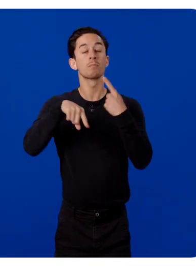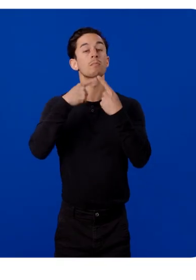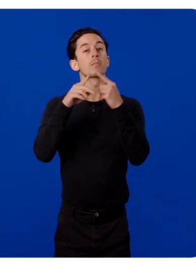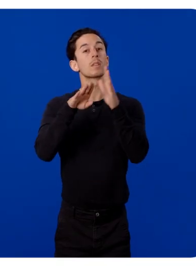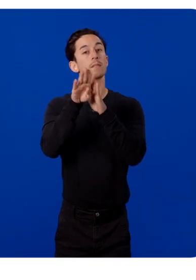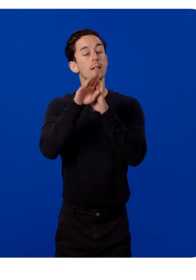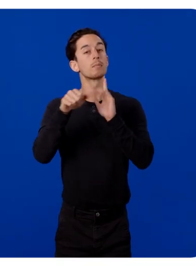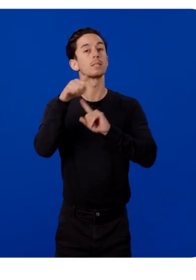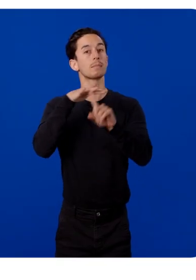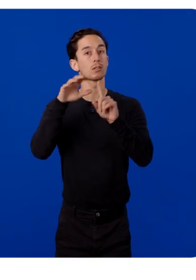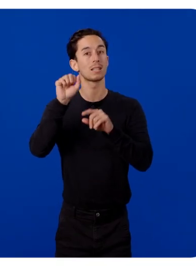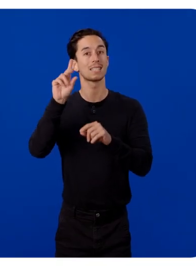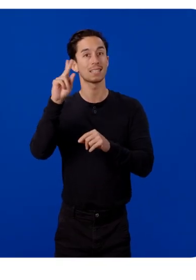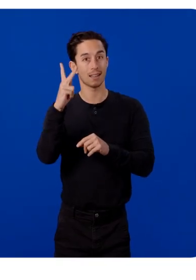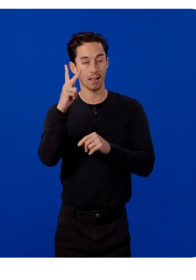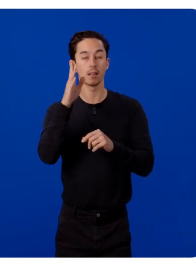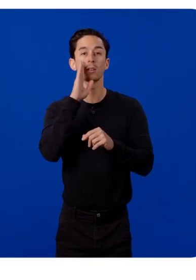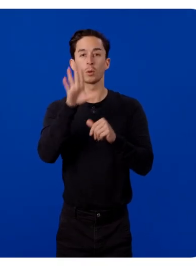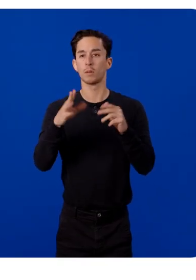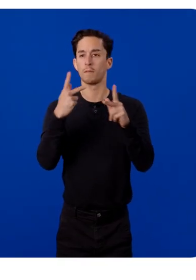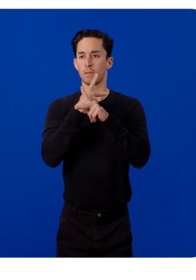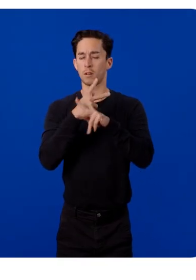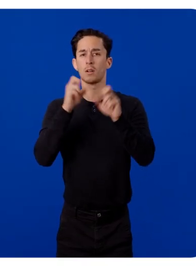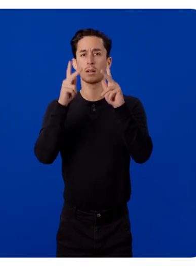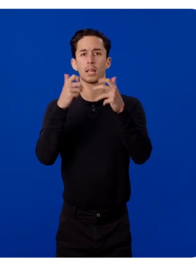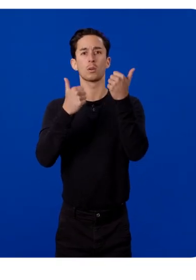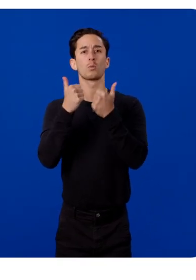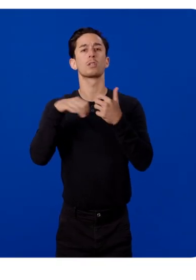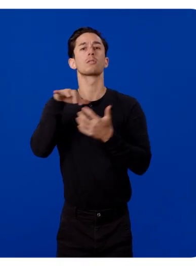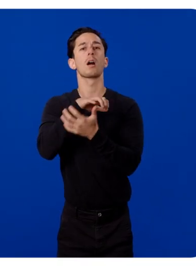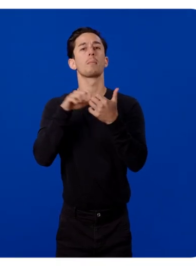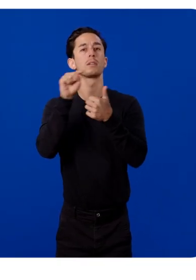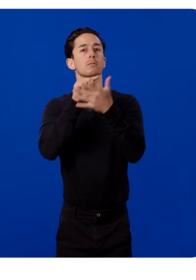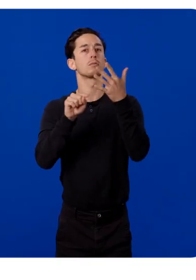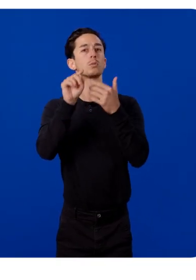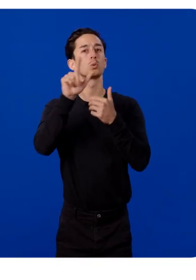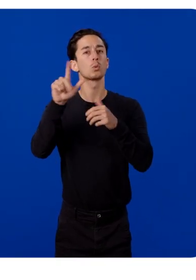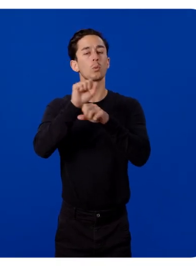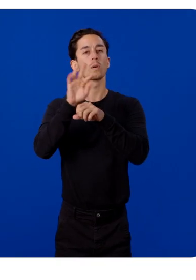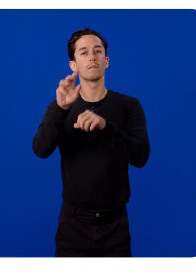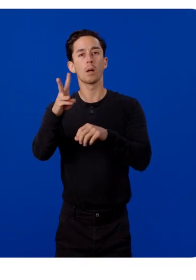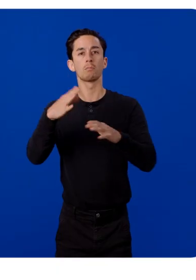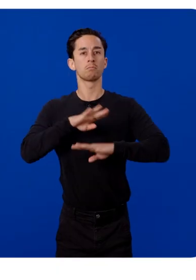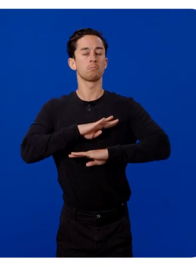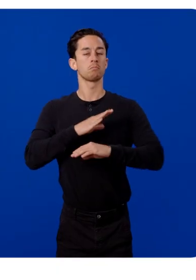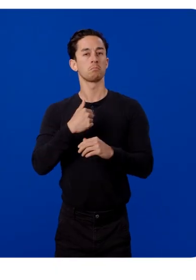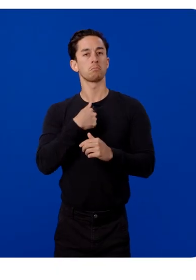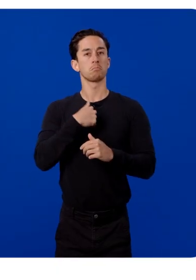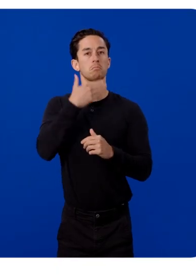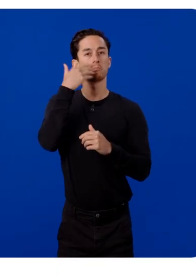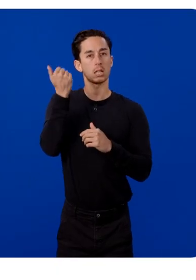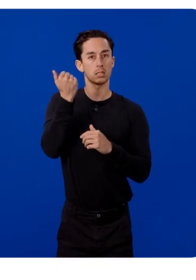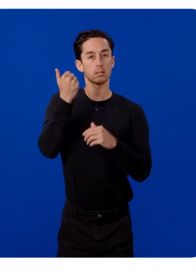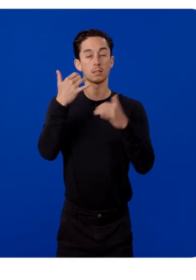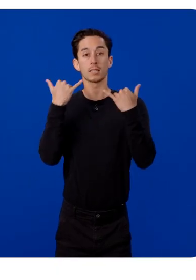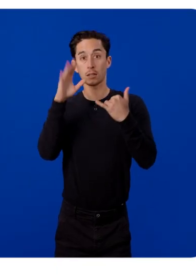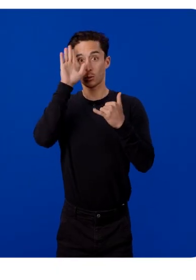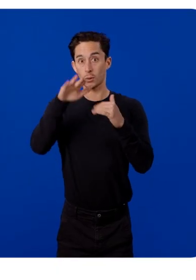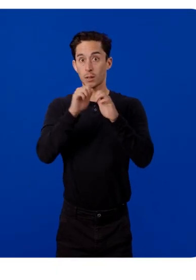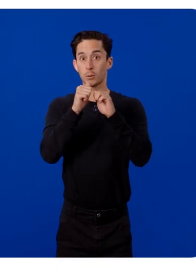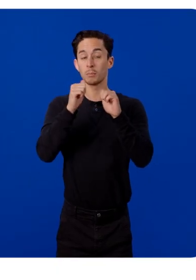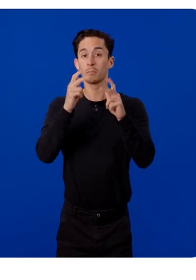As you develop with Spatial SDK, you'll find the combination of tools and workflows that work best for you. Now that you know how to build with us,